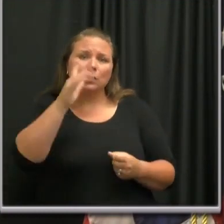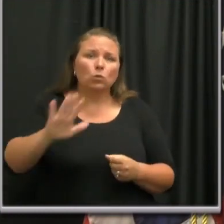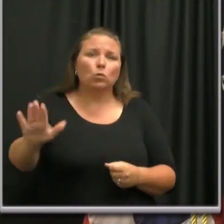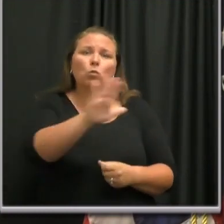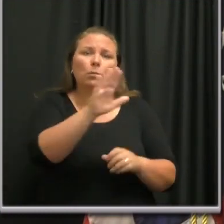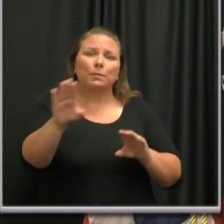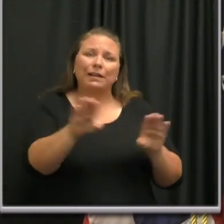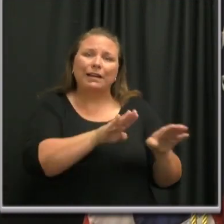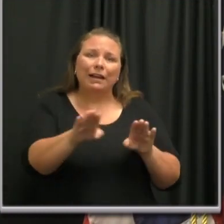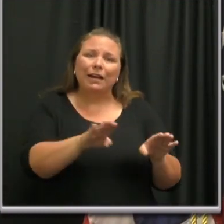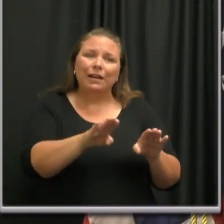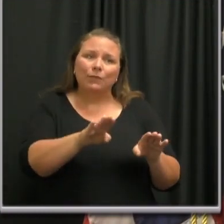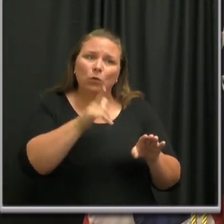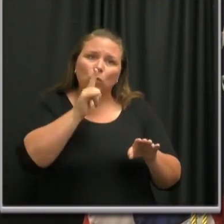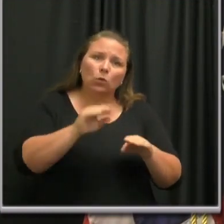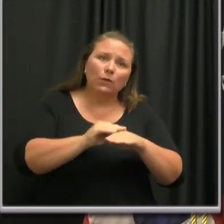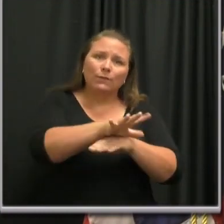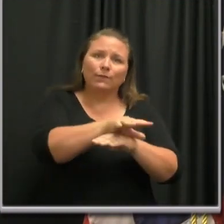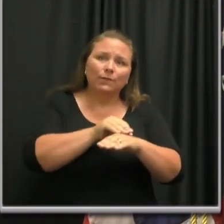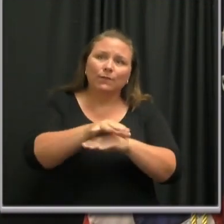that the virus infects.